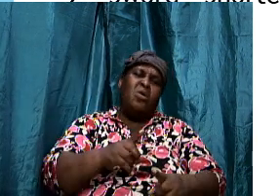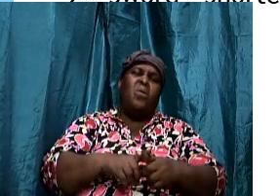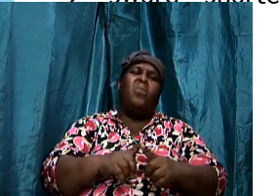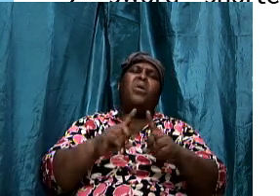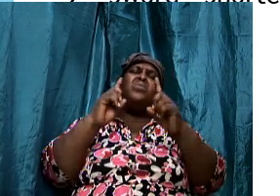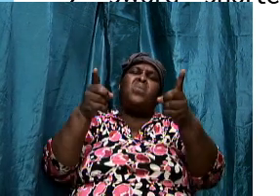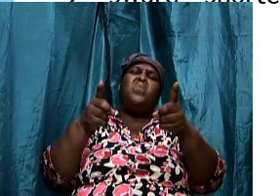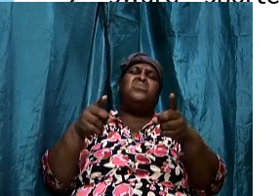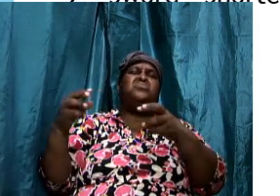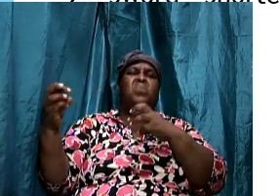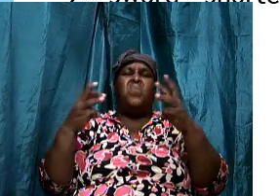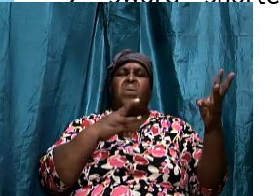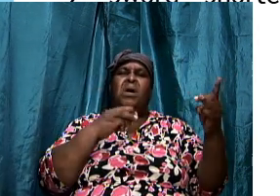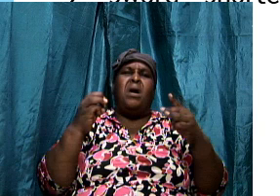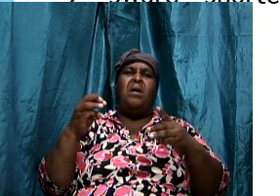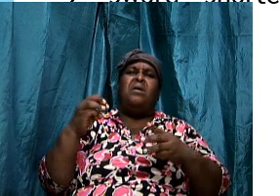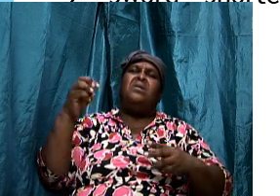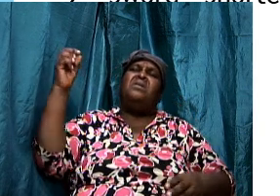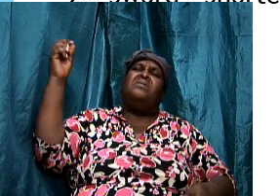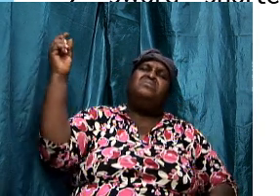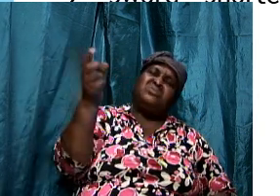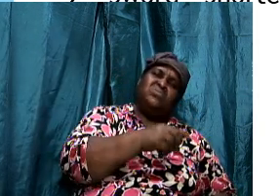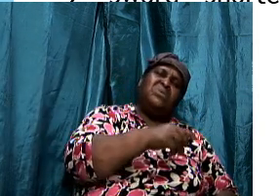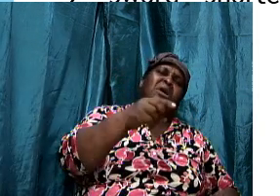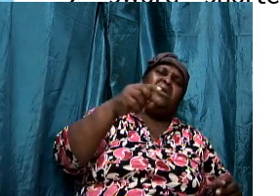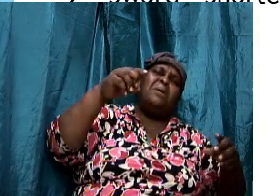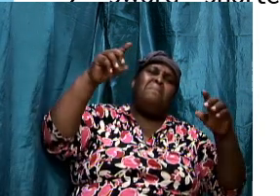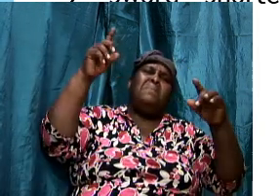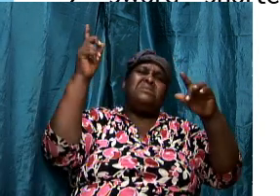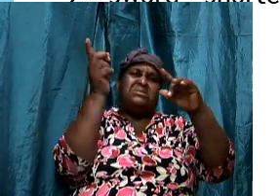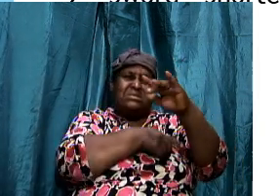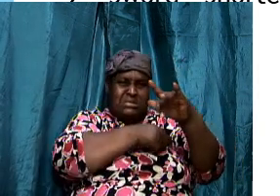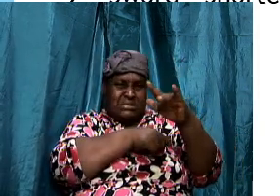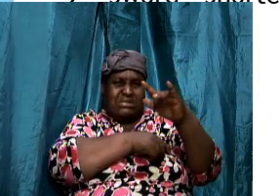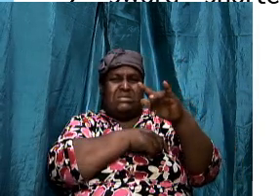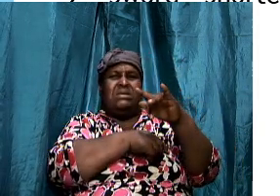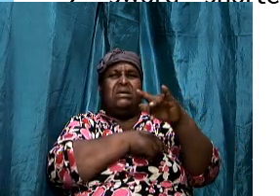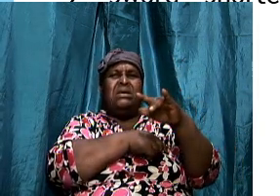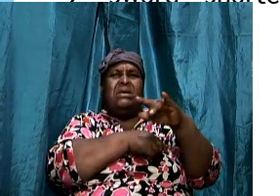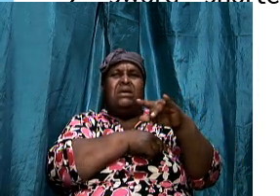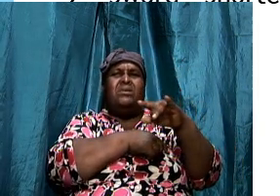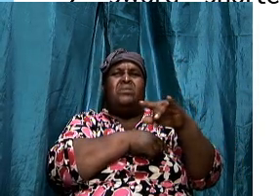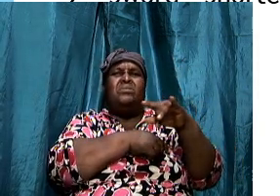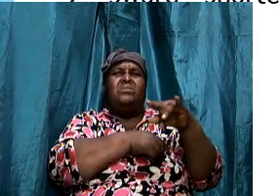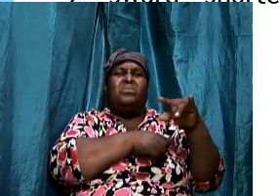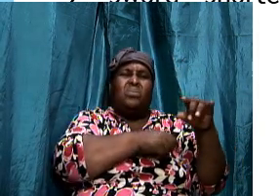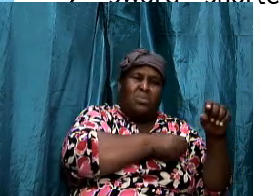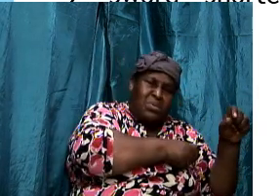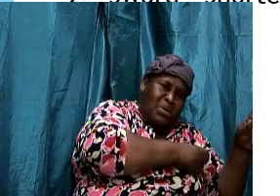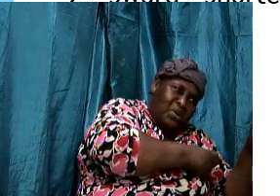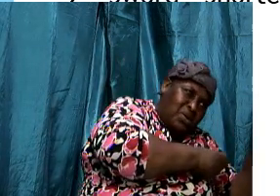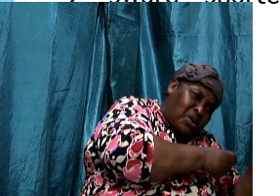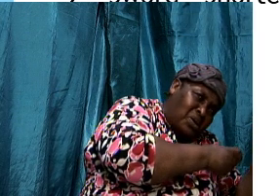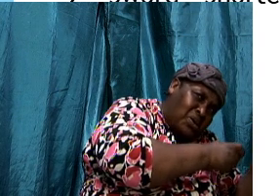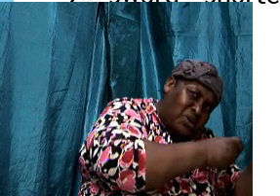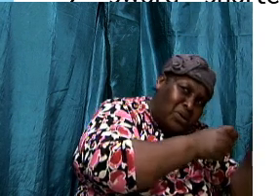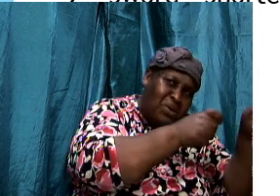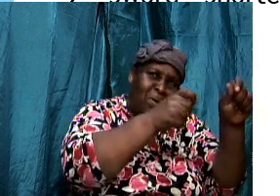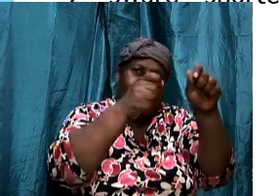battle, if you swing and you miss, know, to get back your composure to